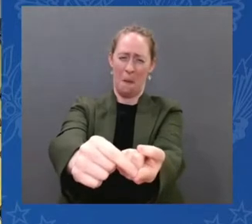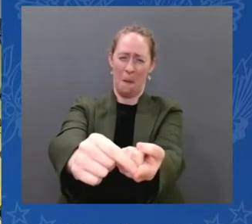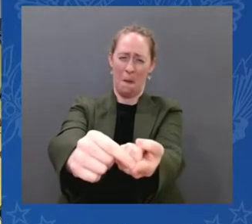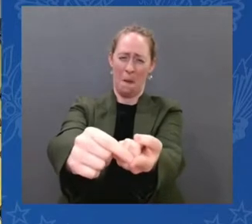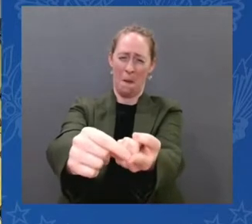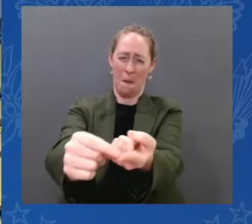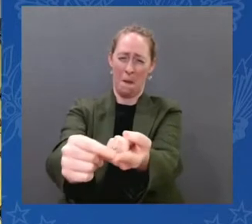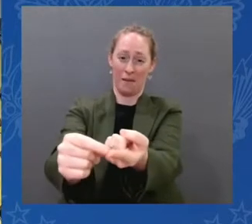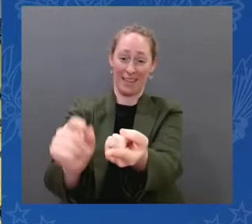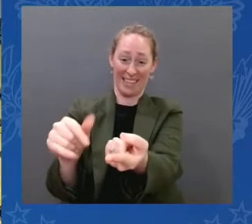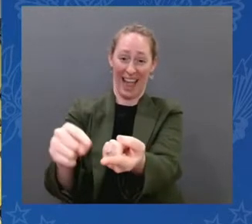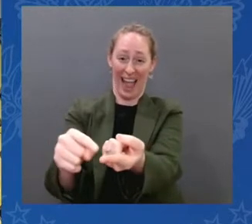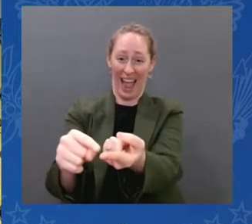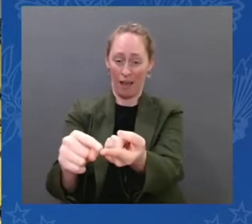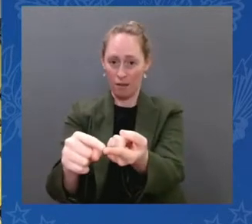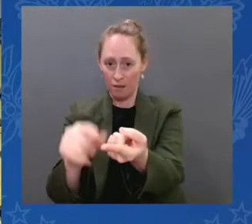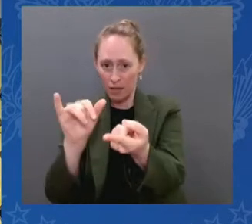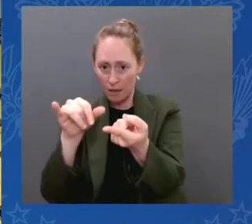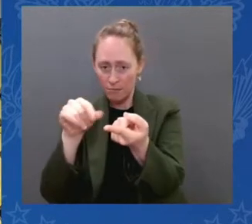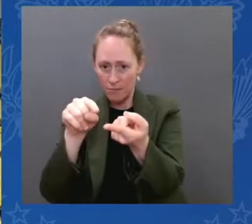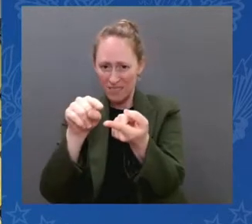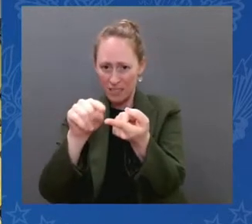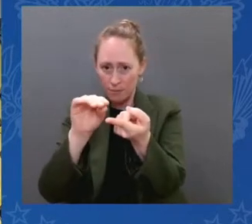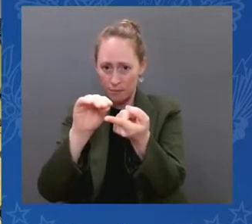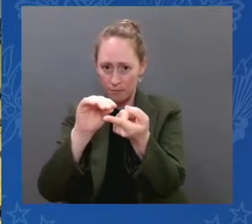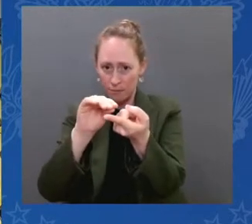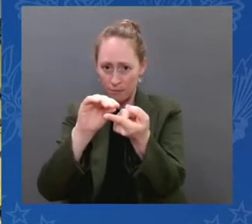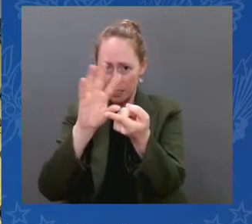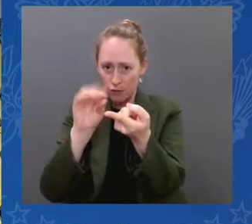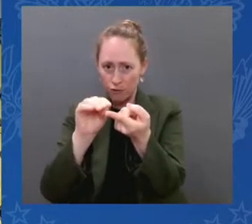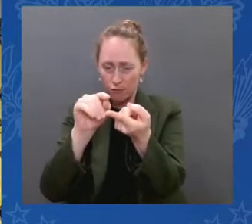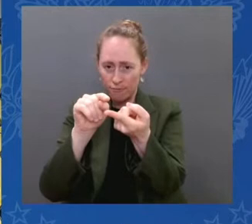And what you're seeing there are galaxies.